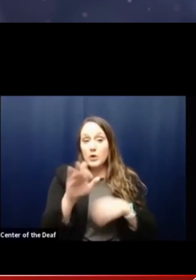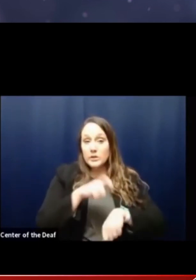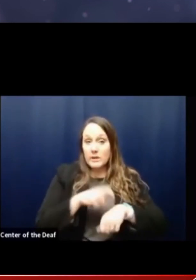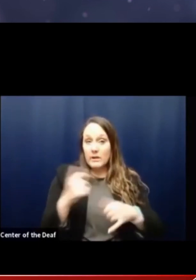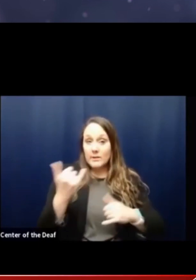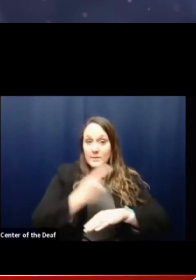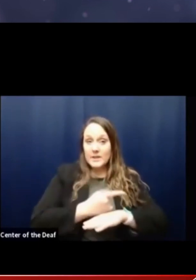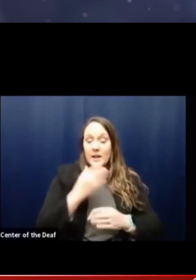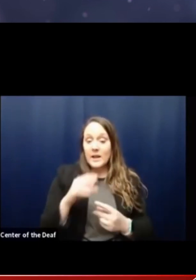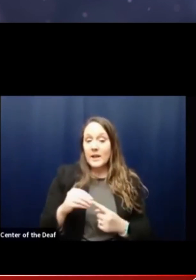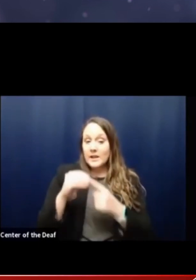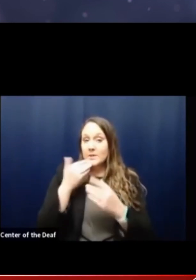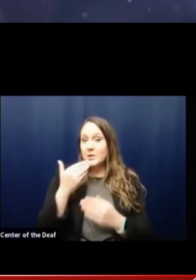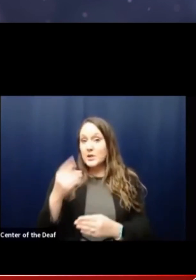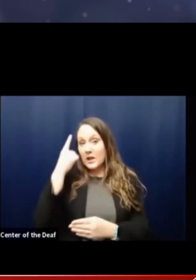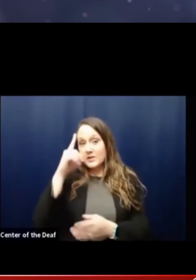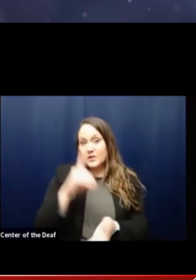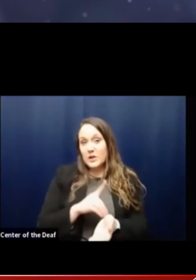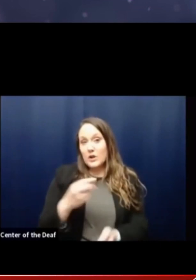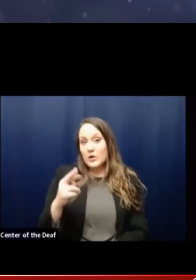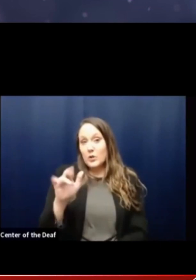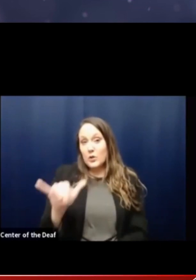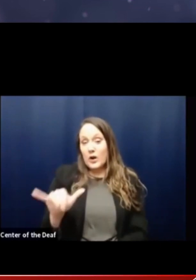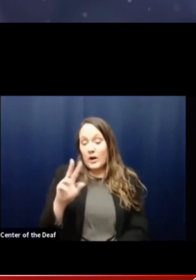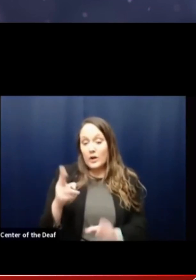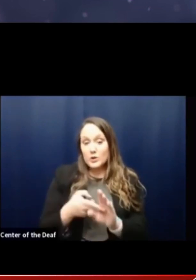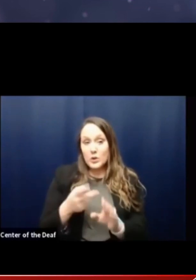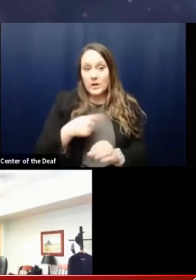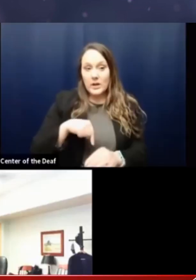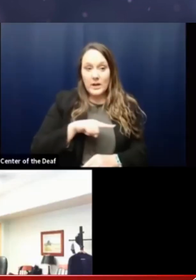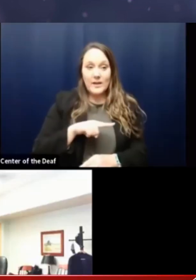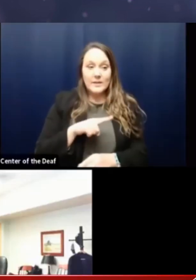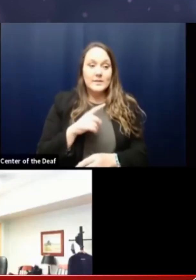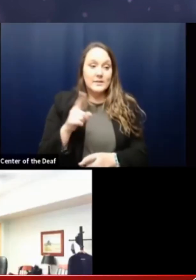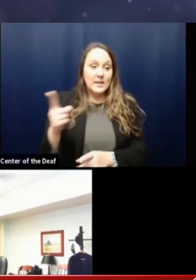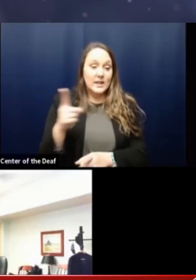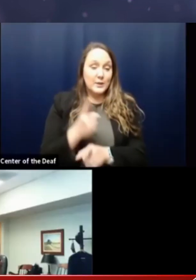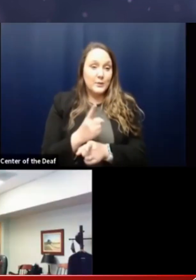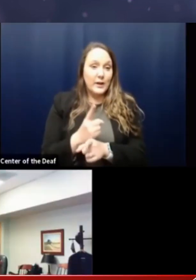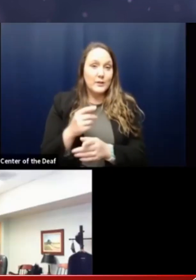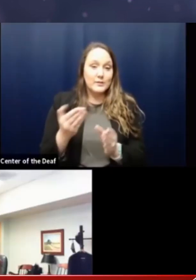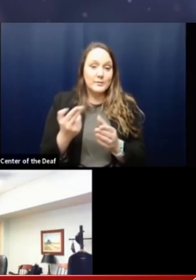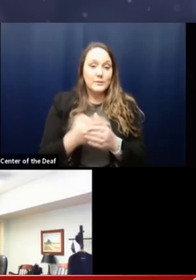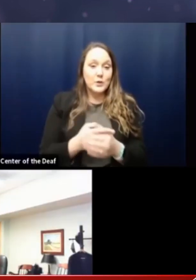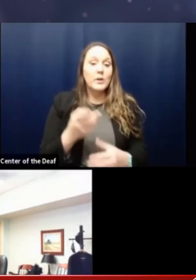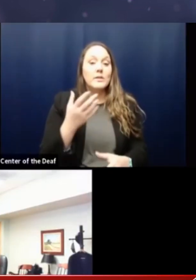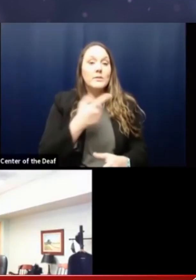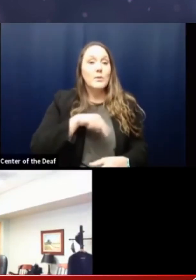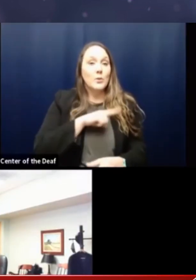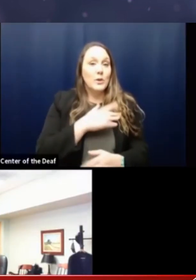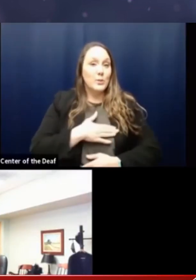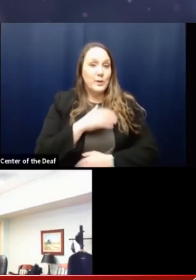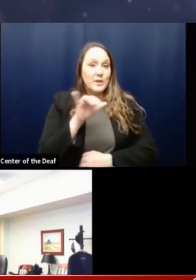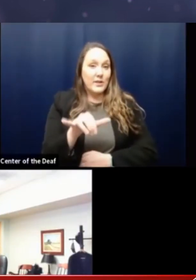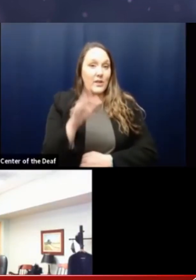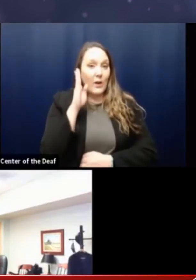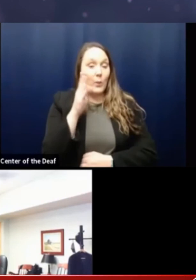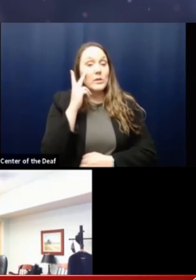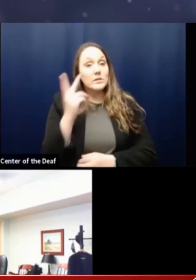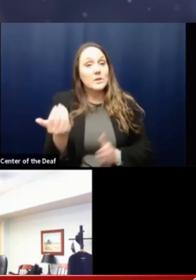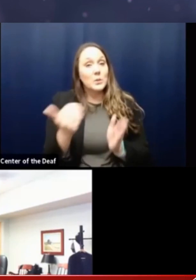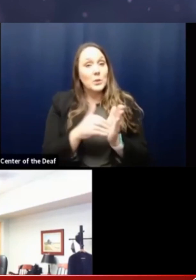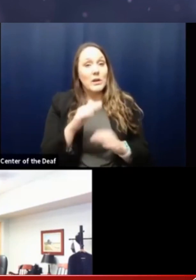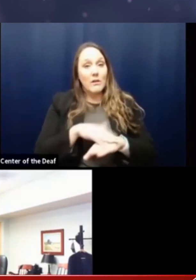And a special thanks to Dr. Gray for joining us, um, as he regularly does. So we appreciate that. And we will see you all again